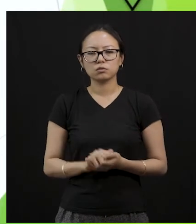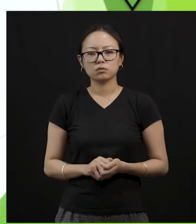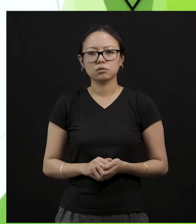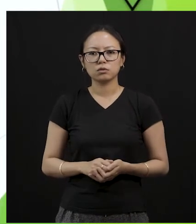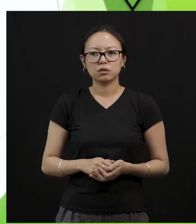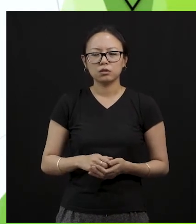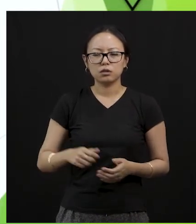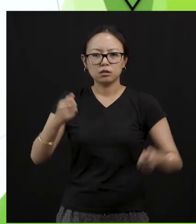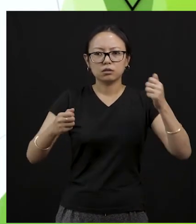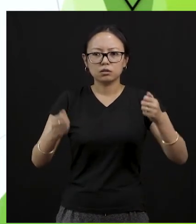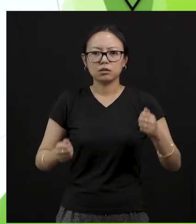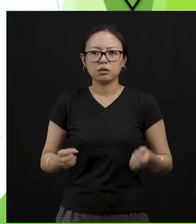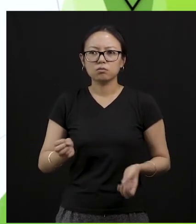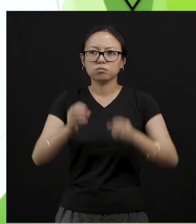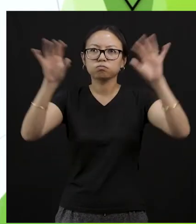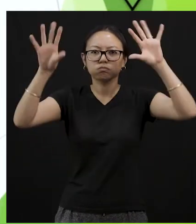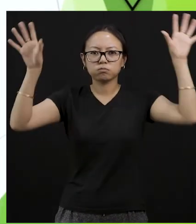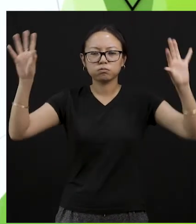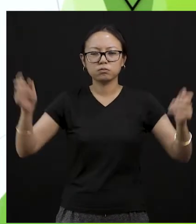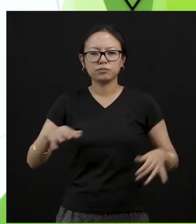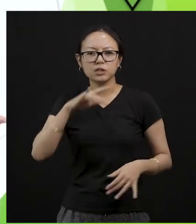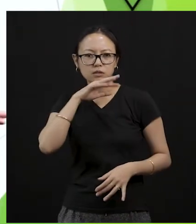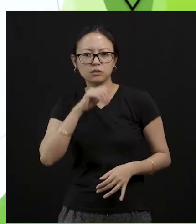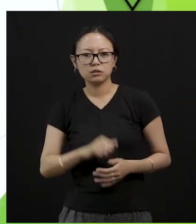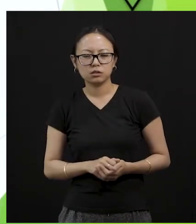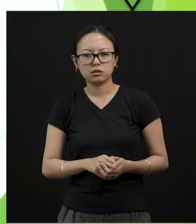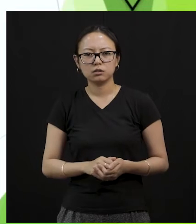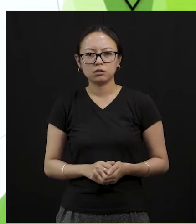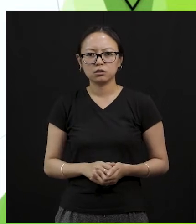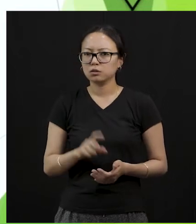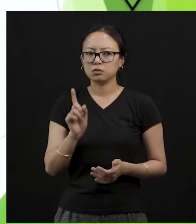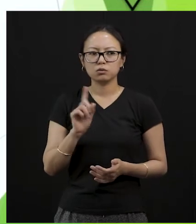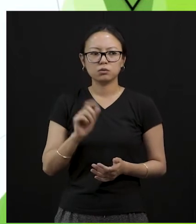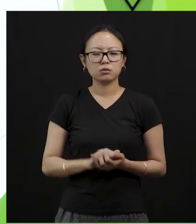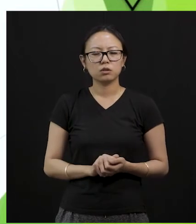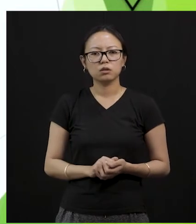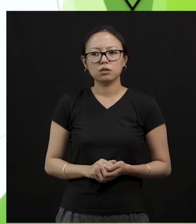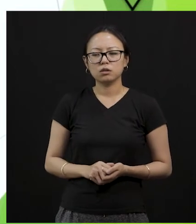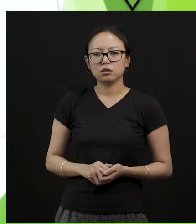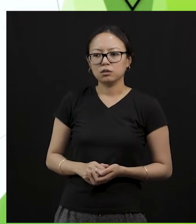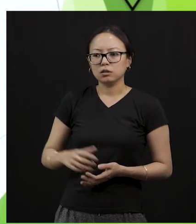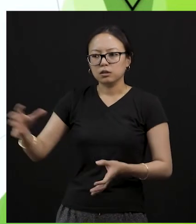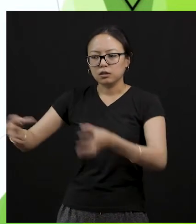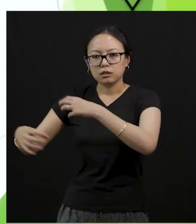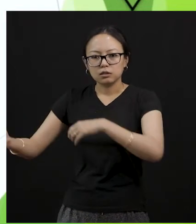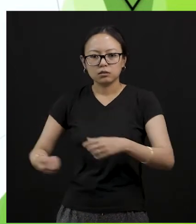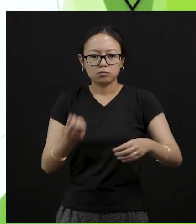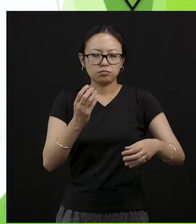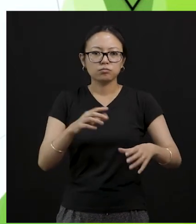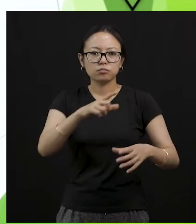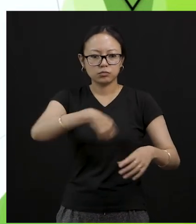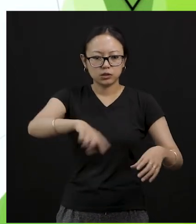are contributing to the healthy living of the earth. The choice is completely yours.